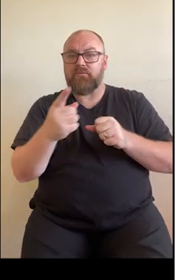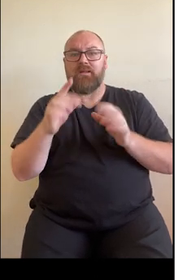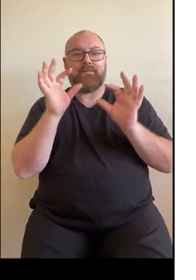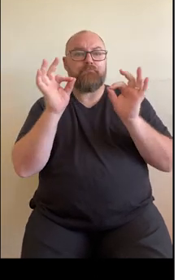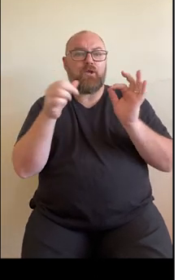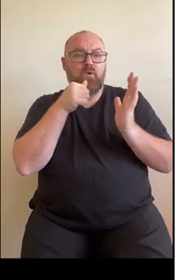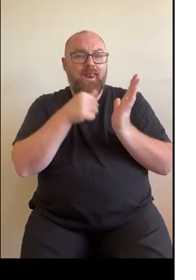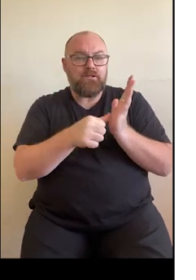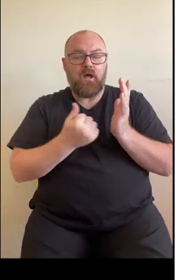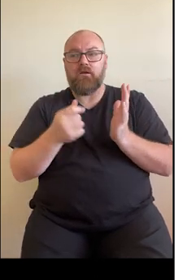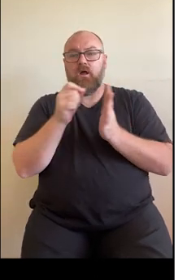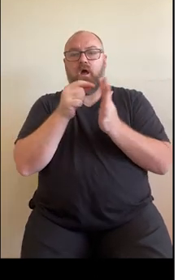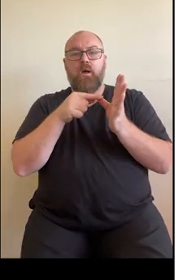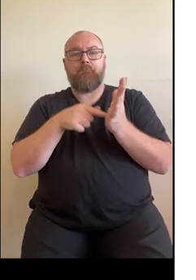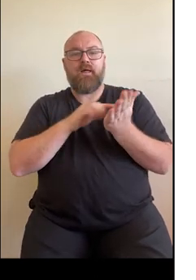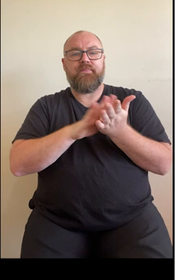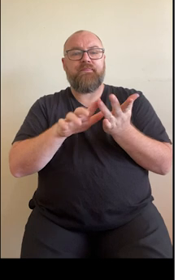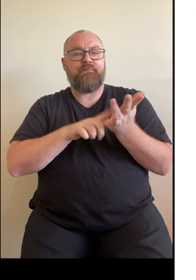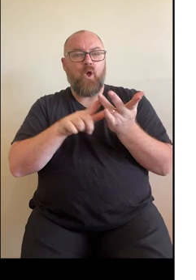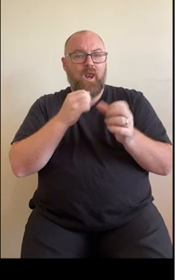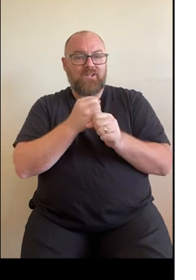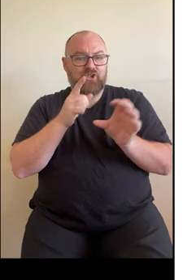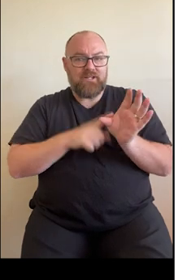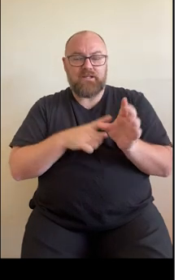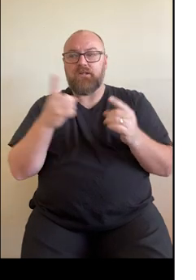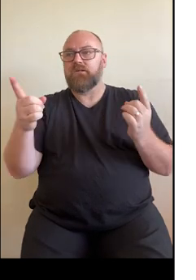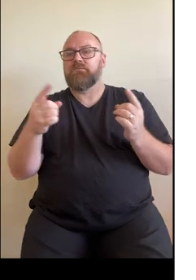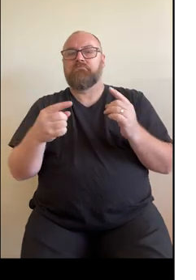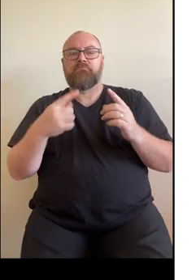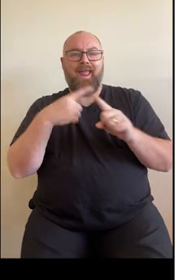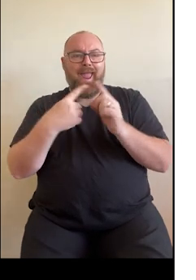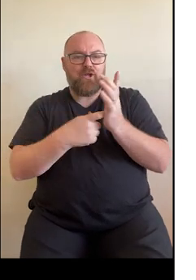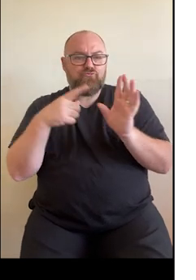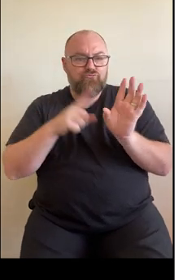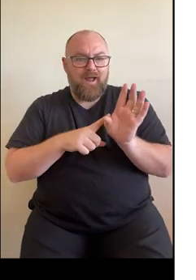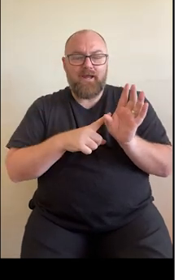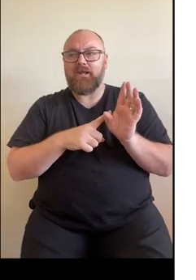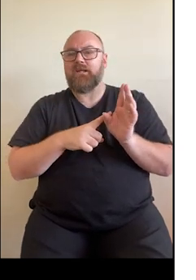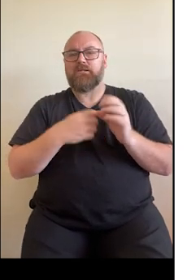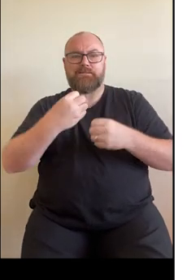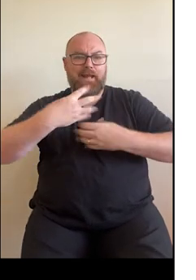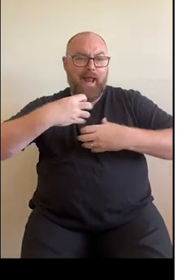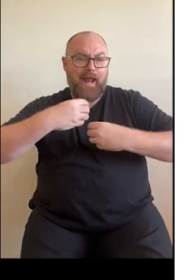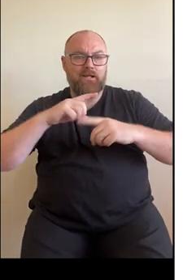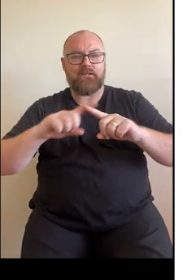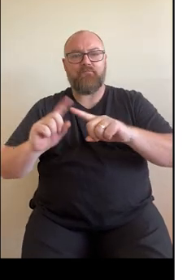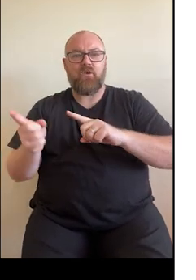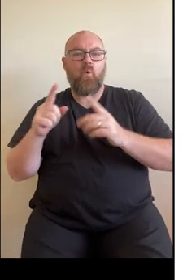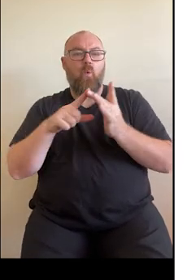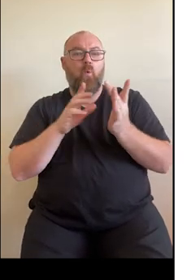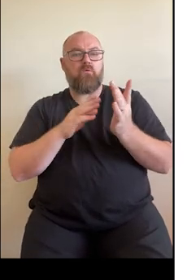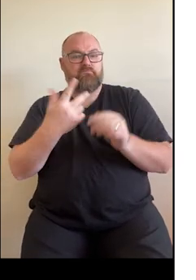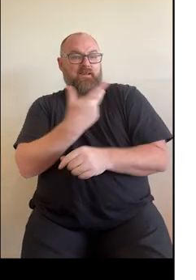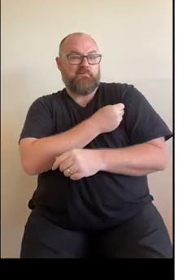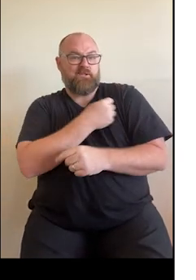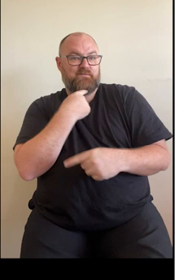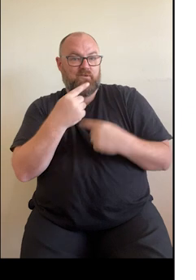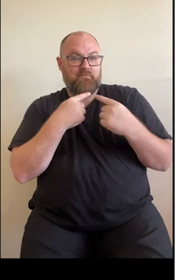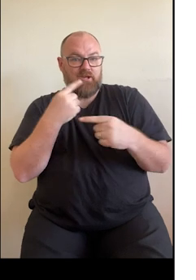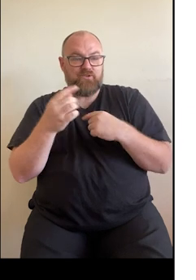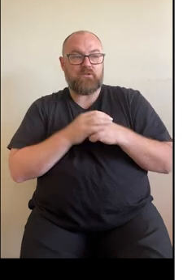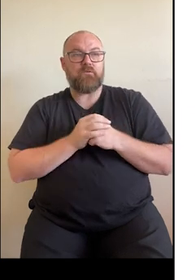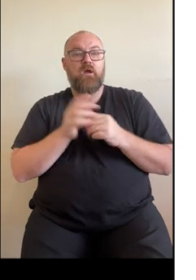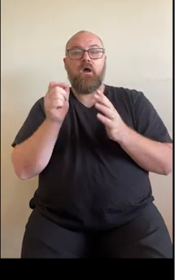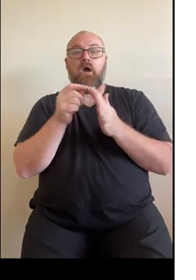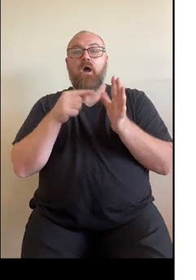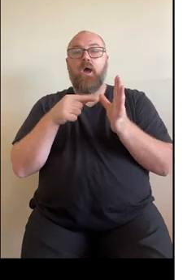pathology or diagnostic imaging test results, and immunisation information. In fact, pathology test